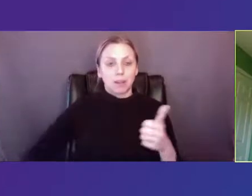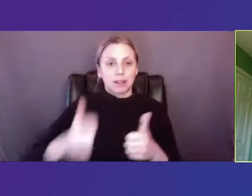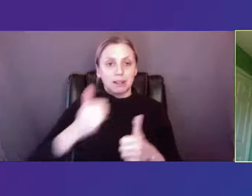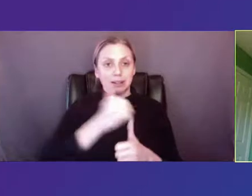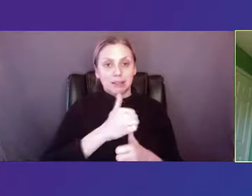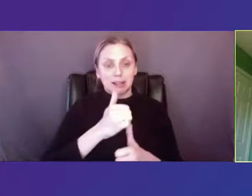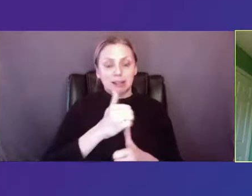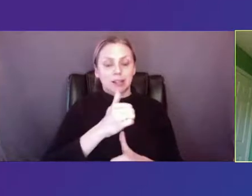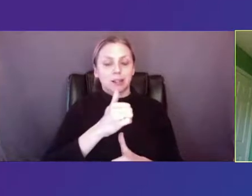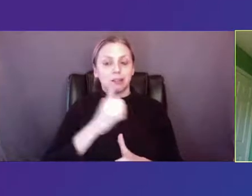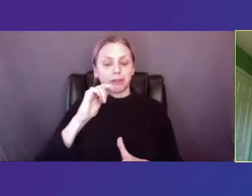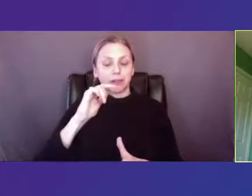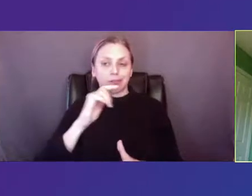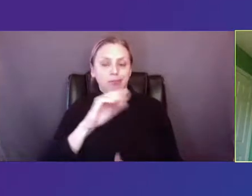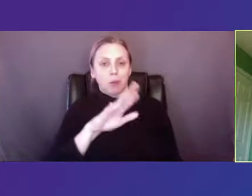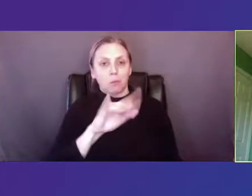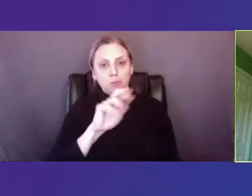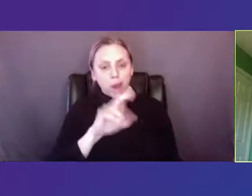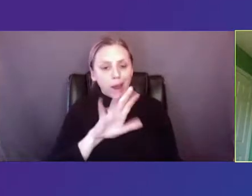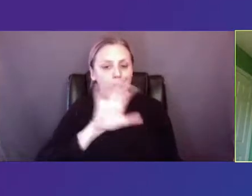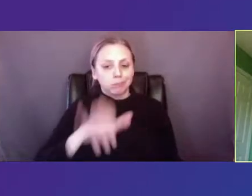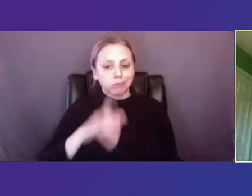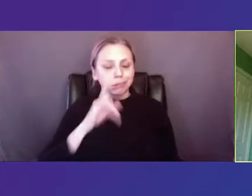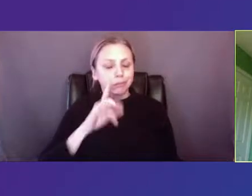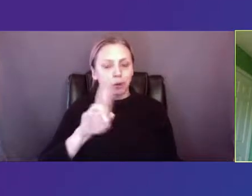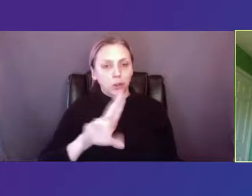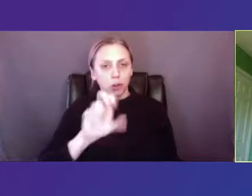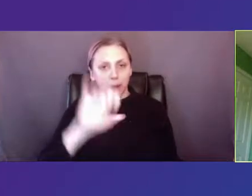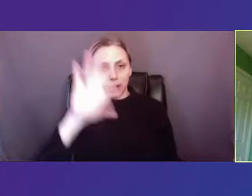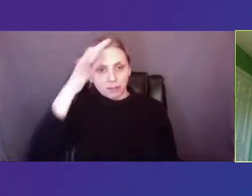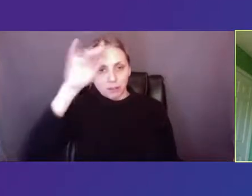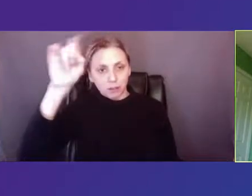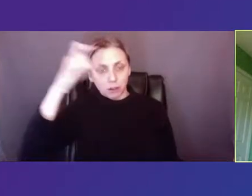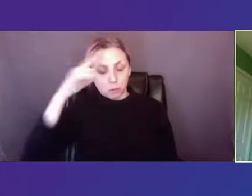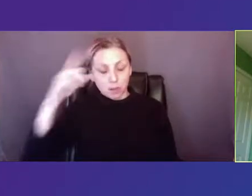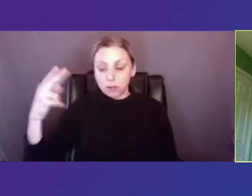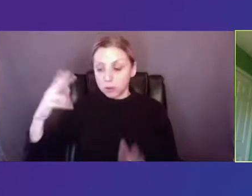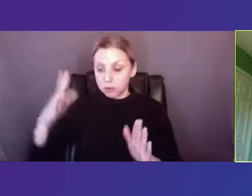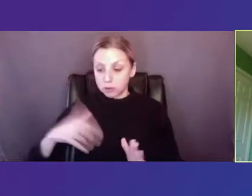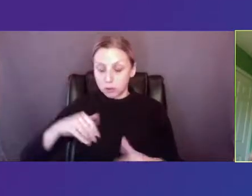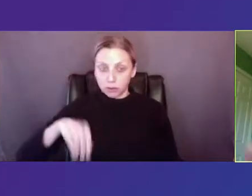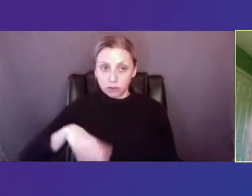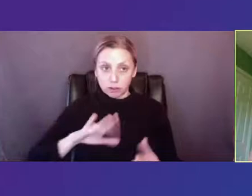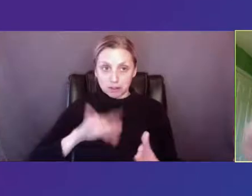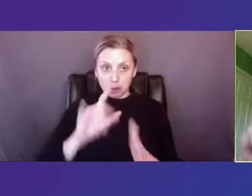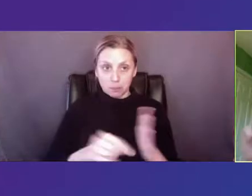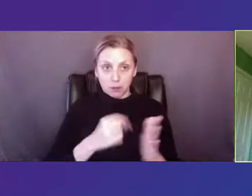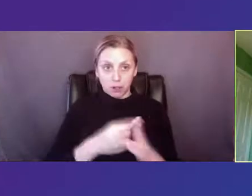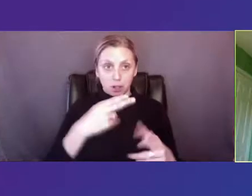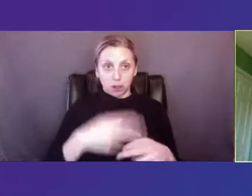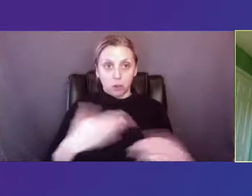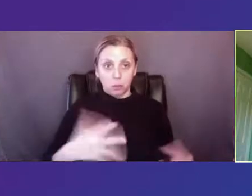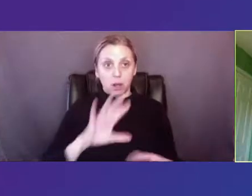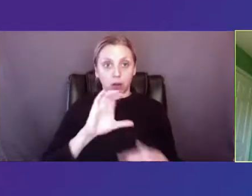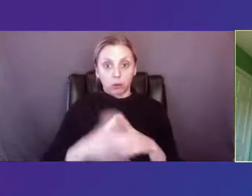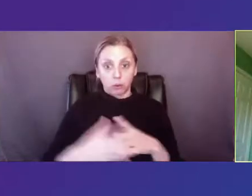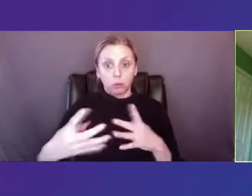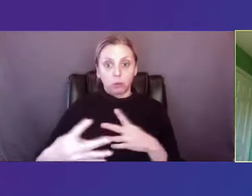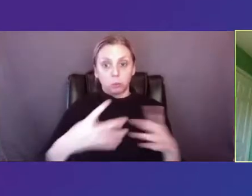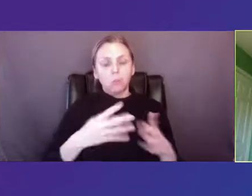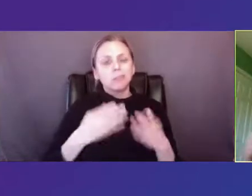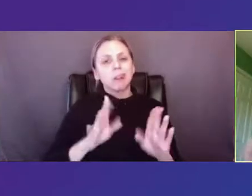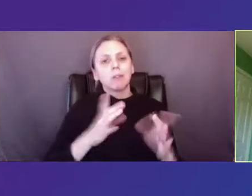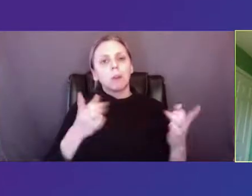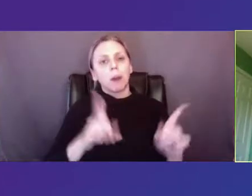the U.S. federal government. So historians who have addressed this period called the quote-unquote culture wars are generally